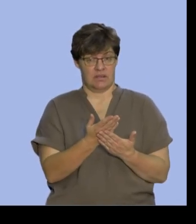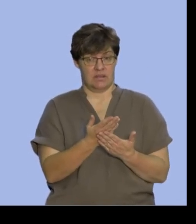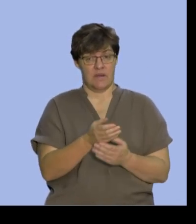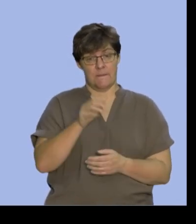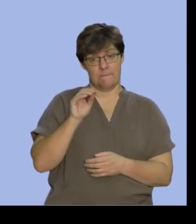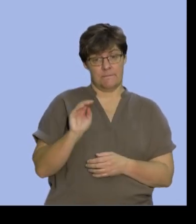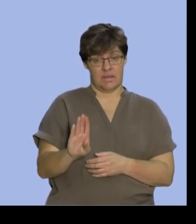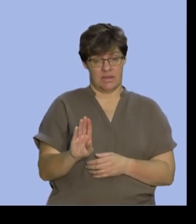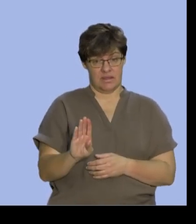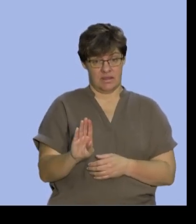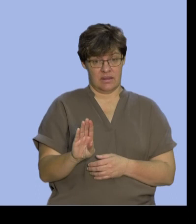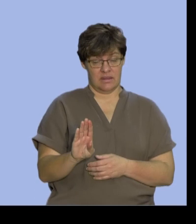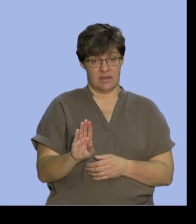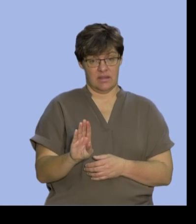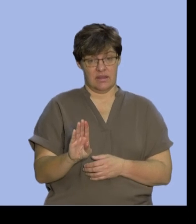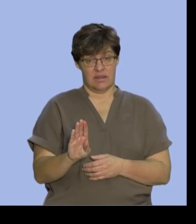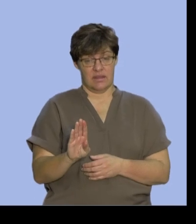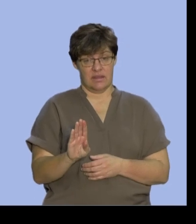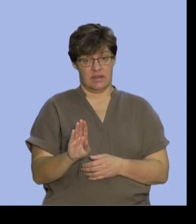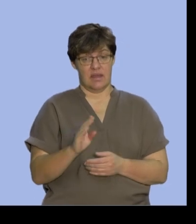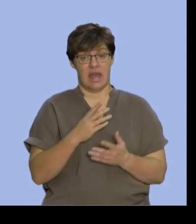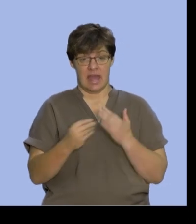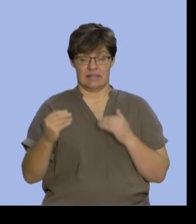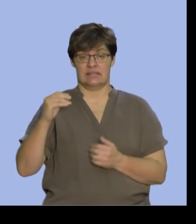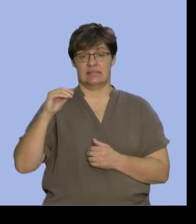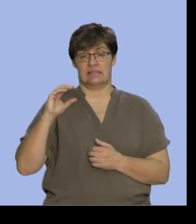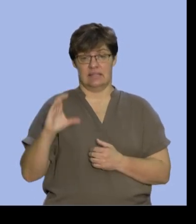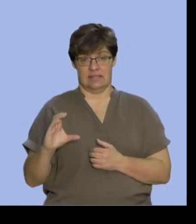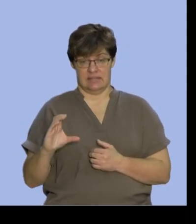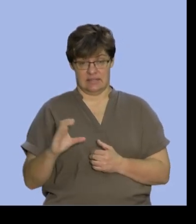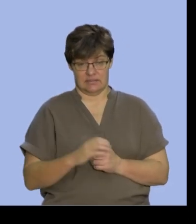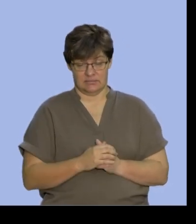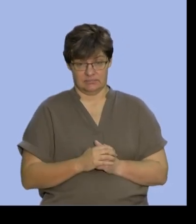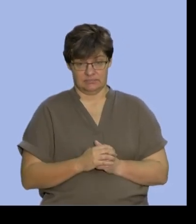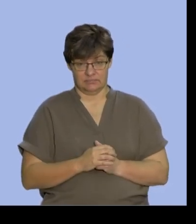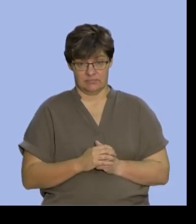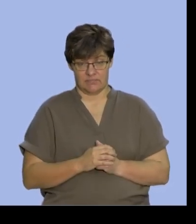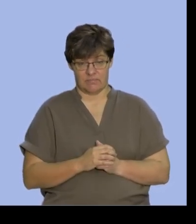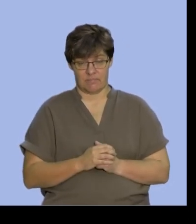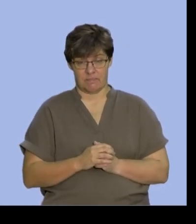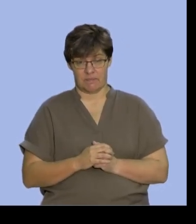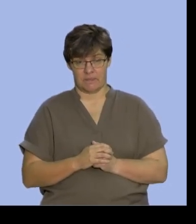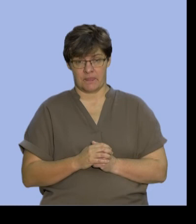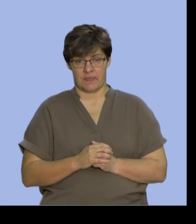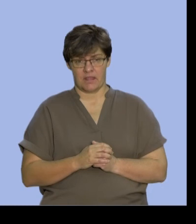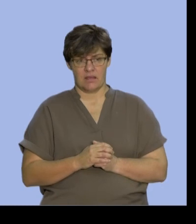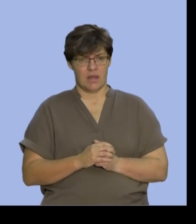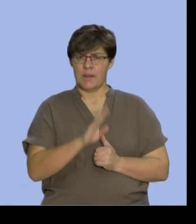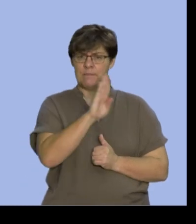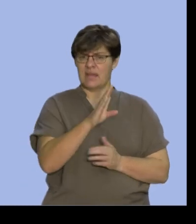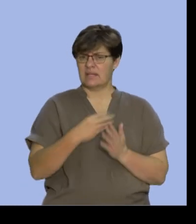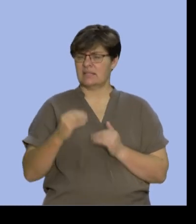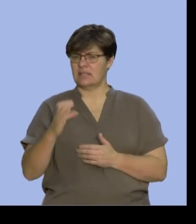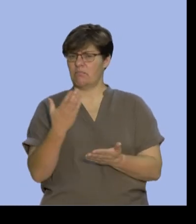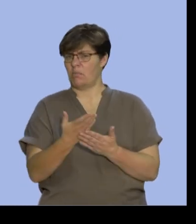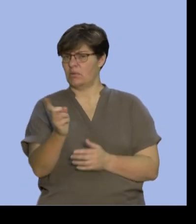and C now what's the probability of B and C well it's